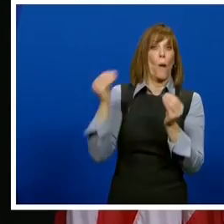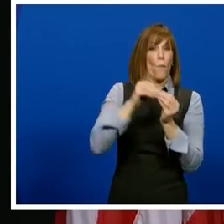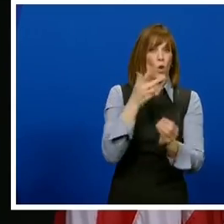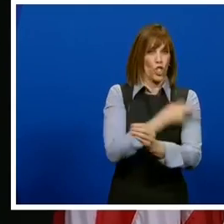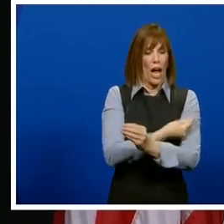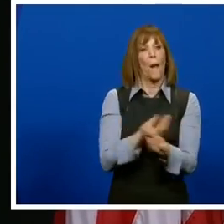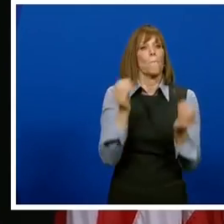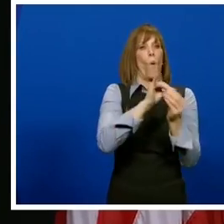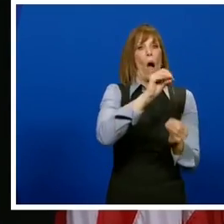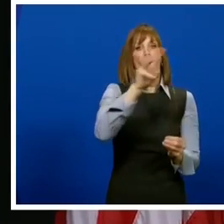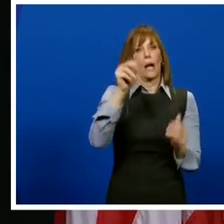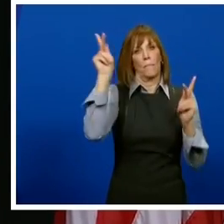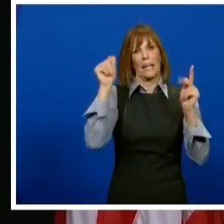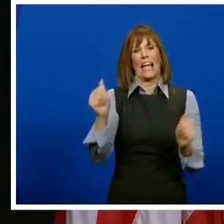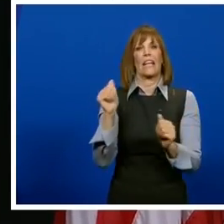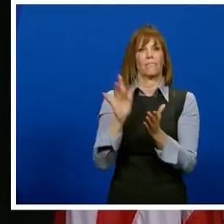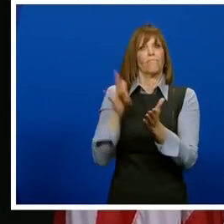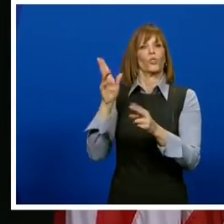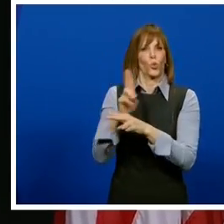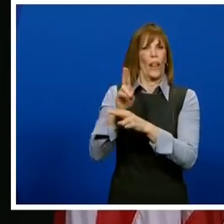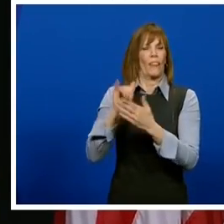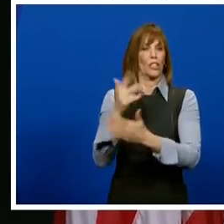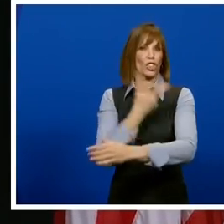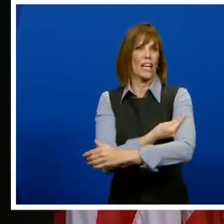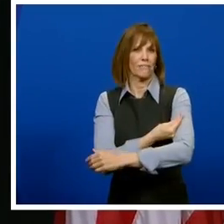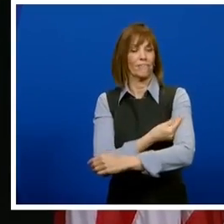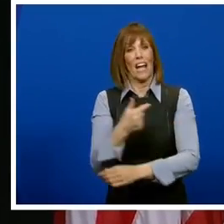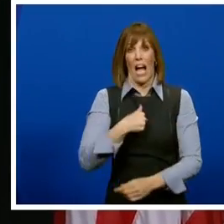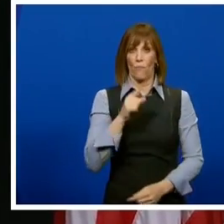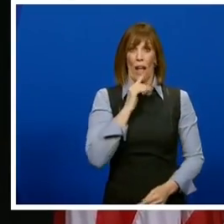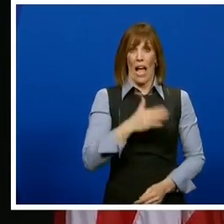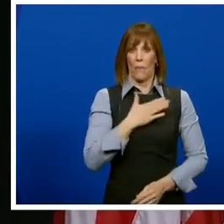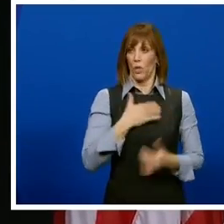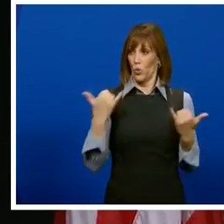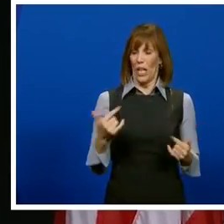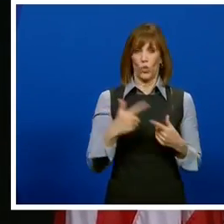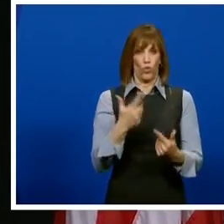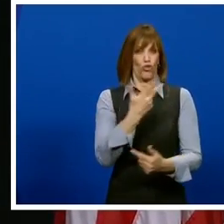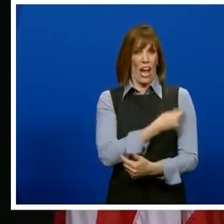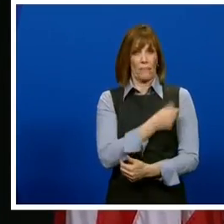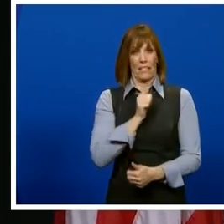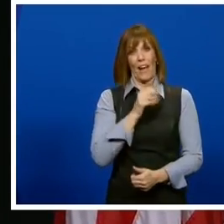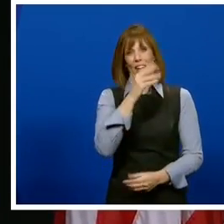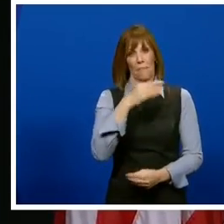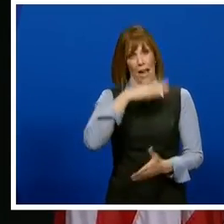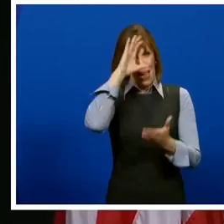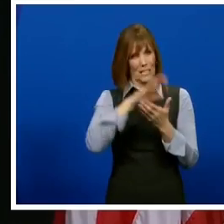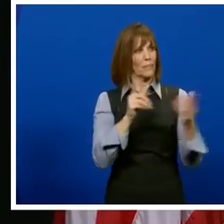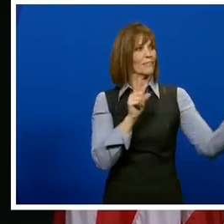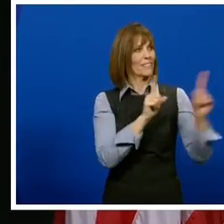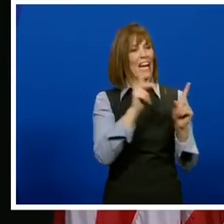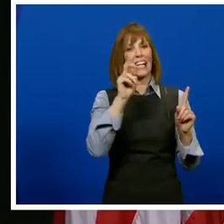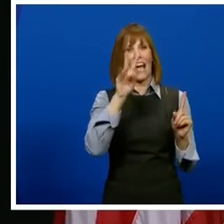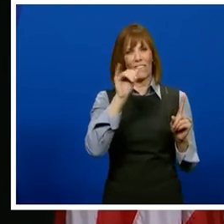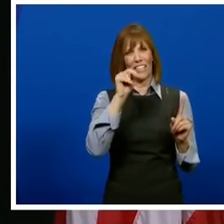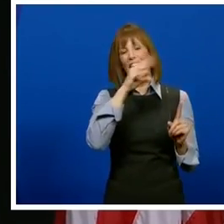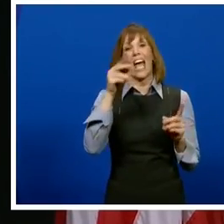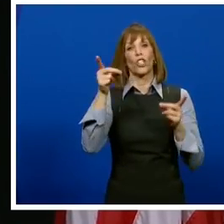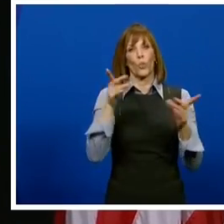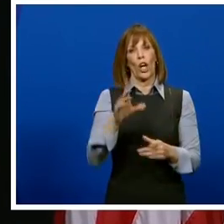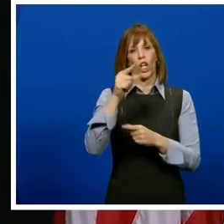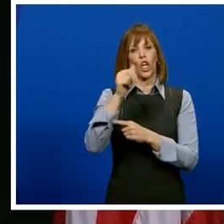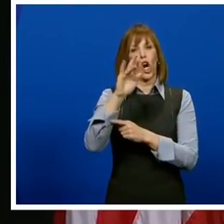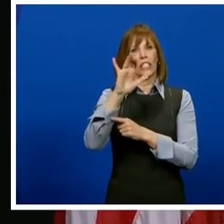eligible. And today, I'm grateful for my opportunity to be vaccinated, and I am pleased to be joined by my husband, Kevin, and Director Garcia,